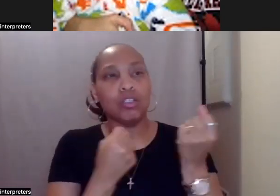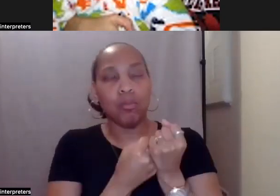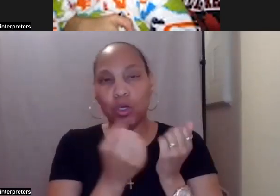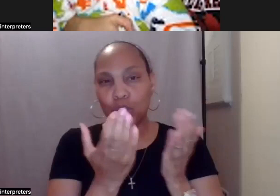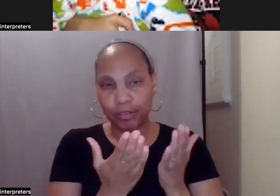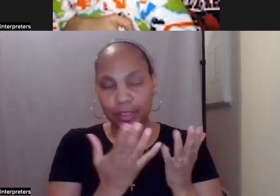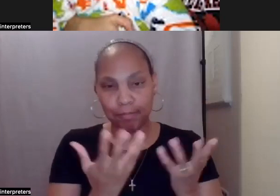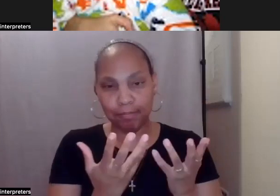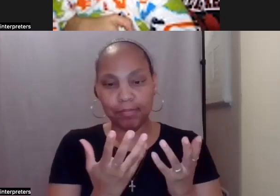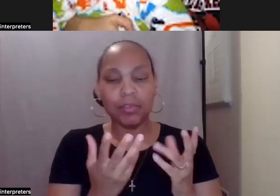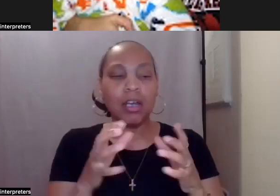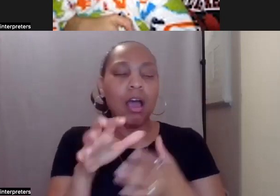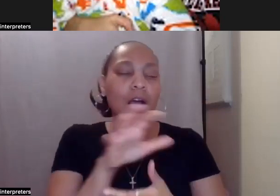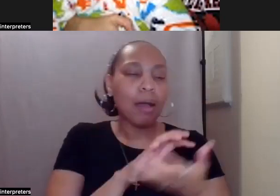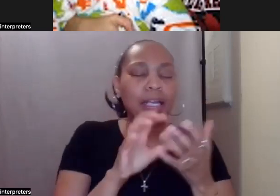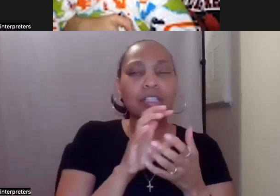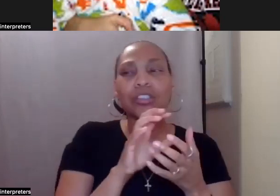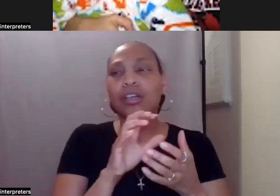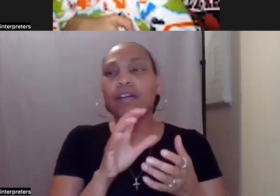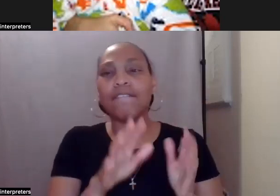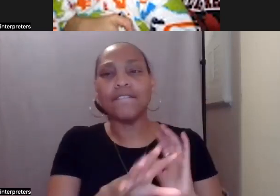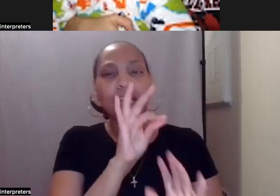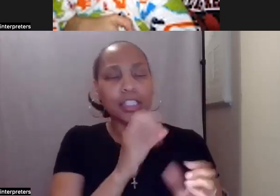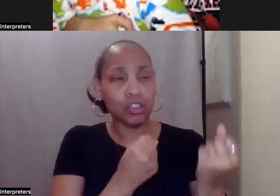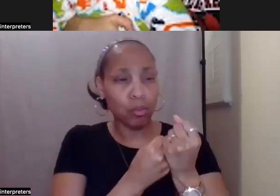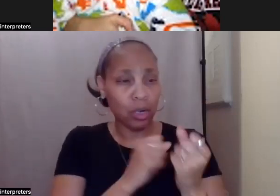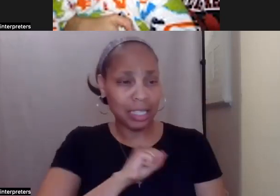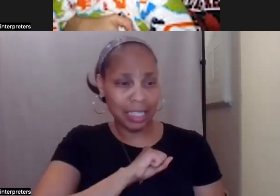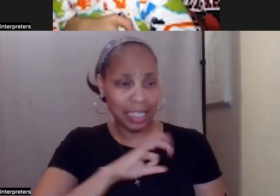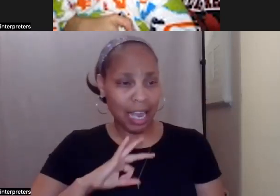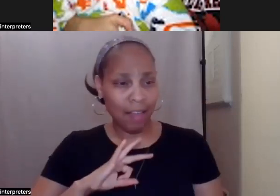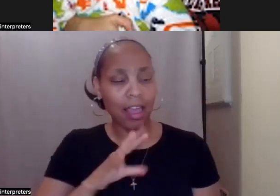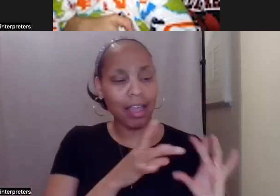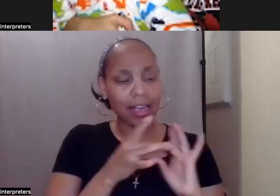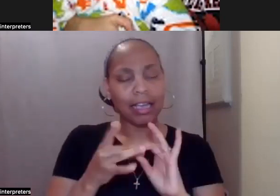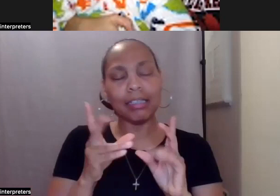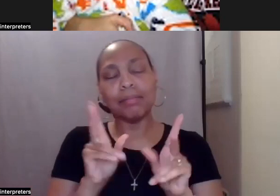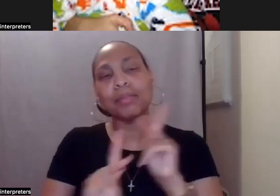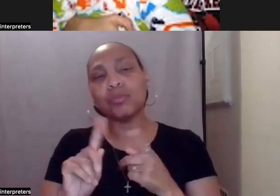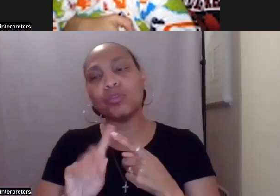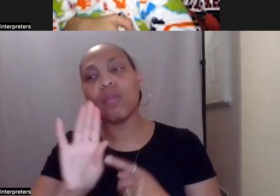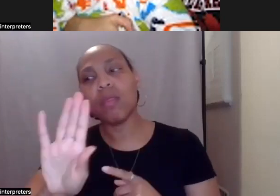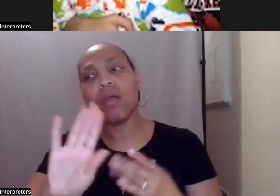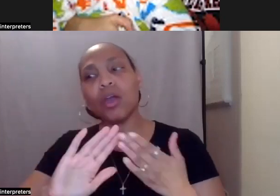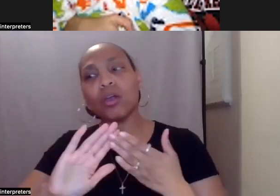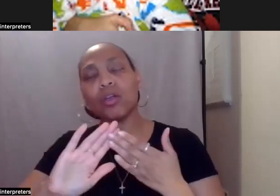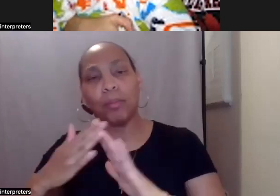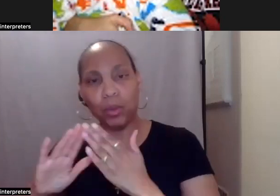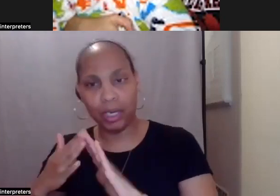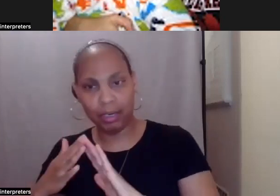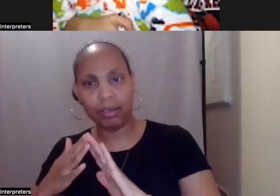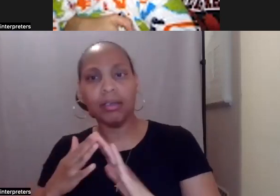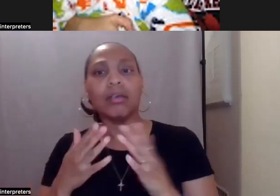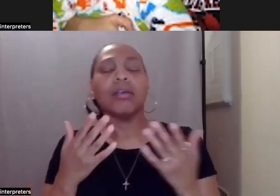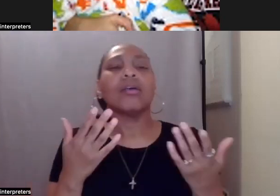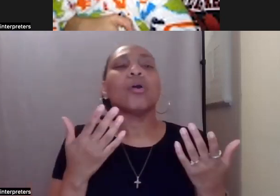of finding support staff while connecting people to their community and all it offers. We spend a good deal of time matching people with